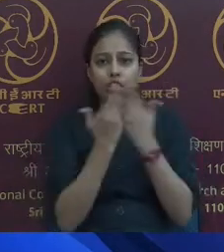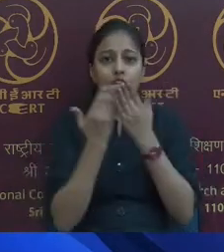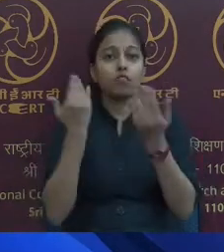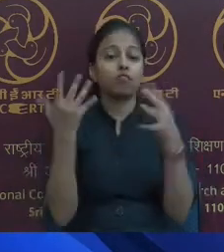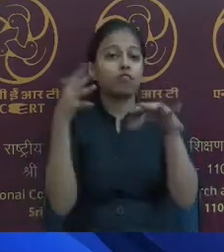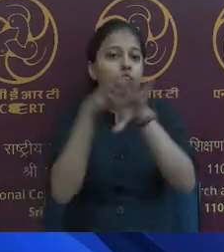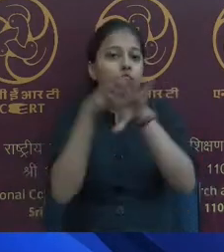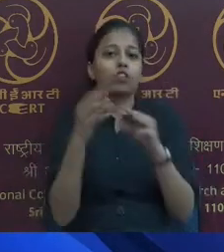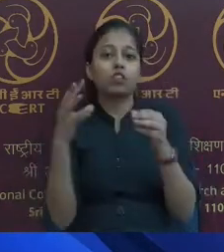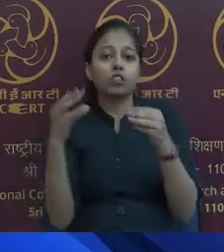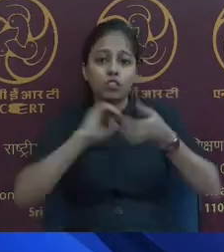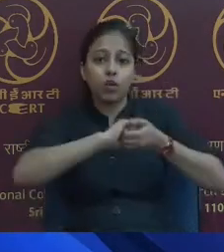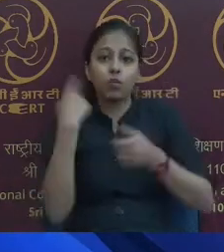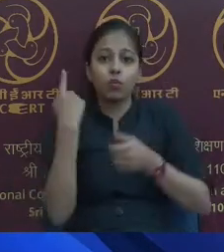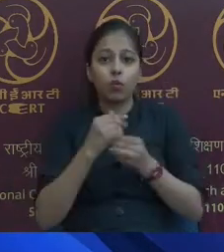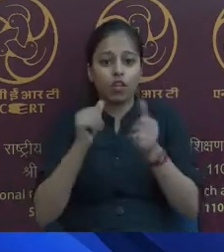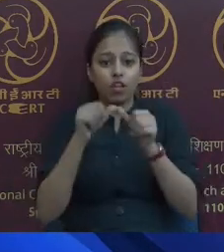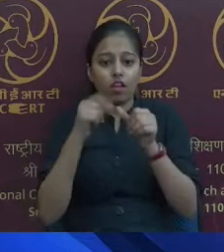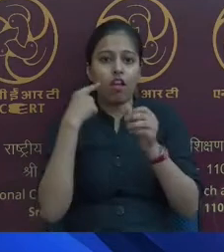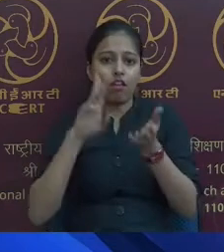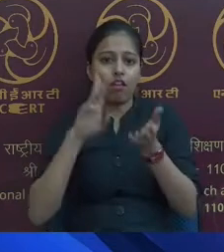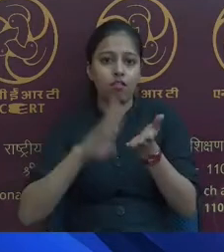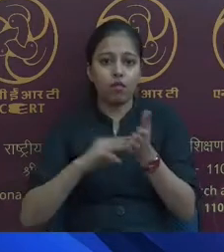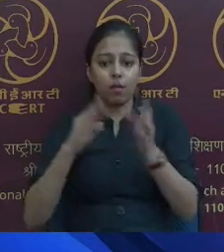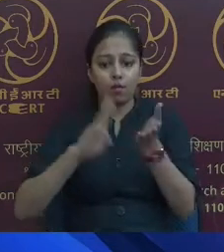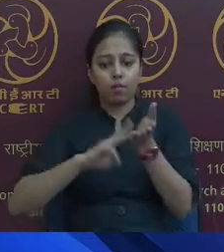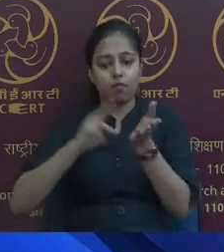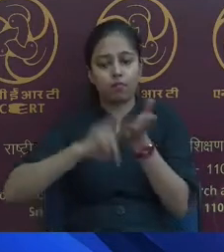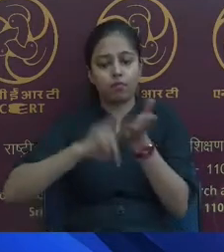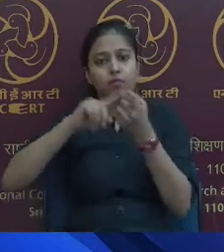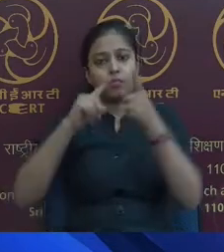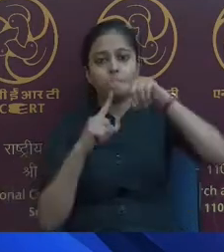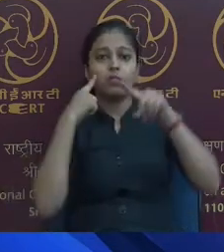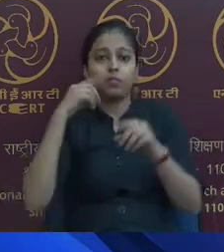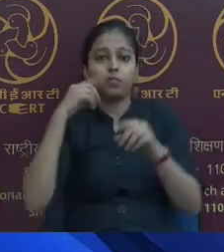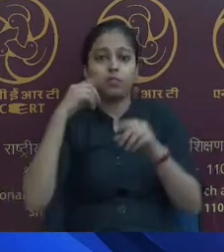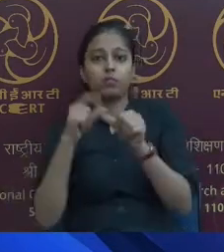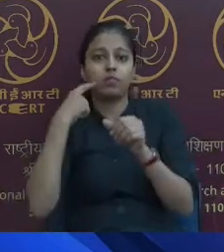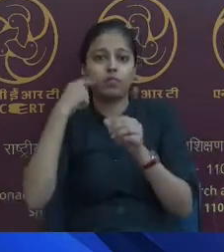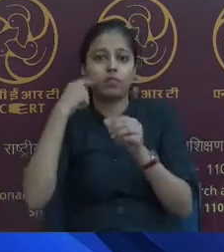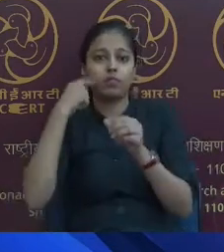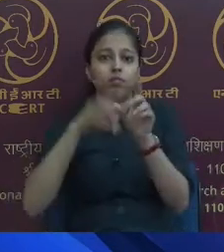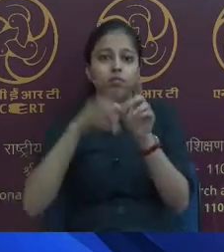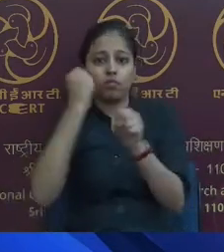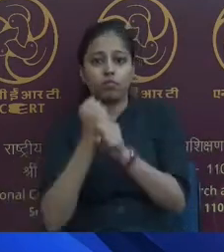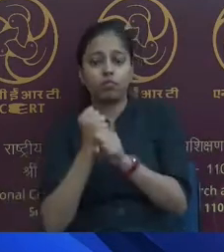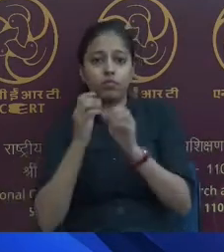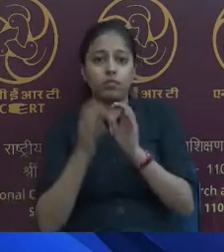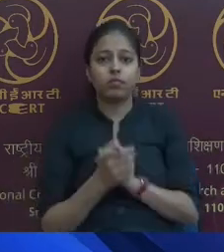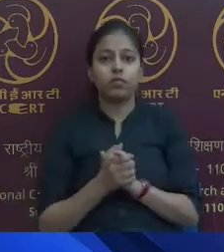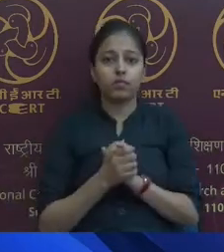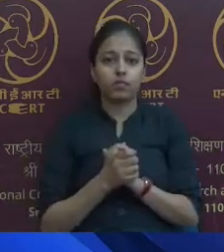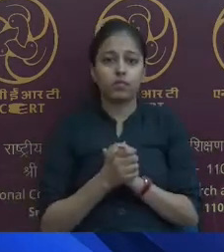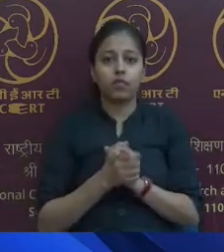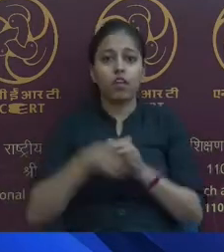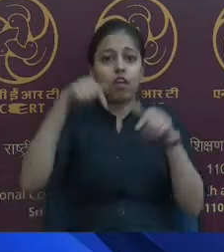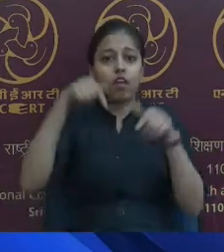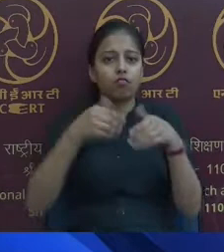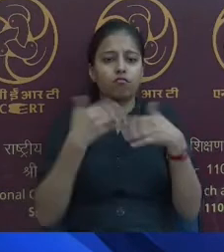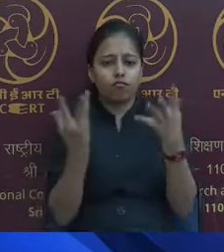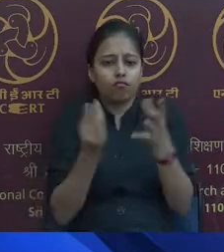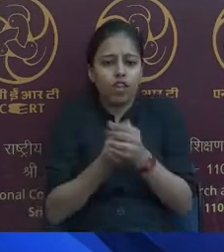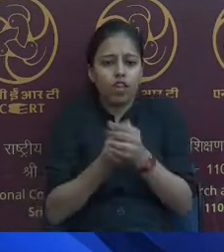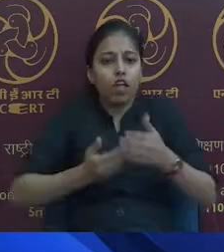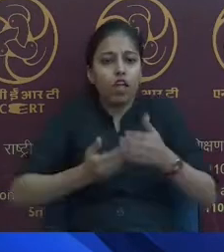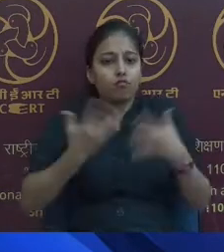collaboration with AIM, Neeti Aayog, as a part of the Sadi Kamrit Maharsav. Today, we have the